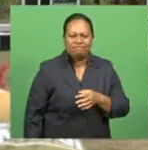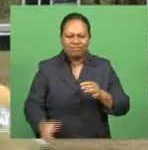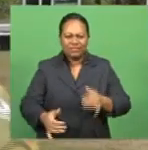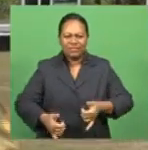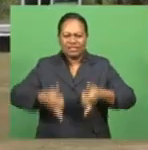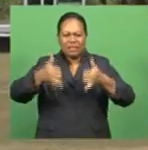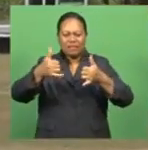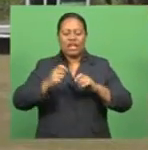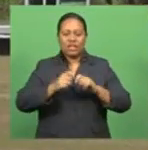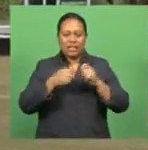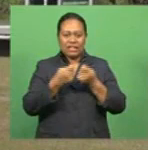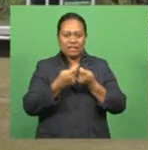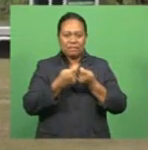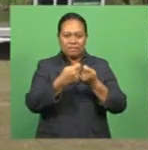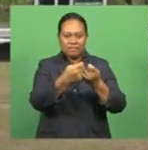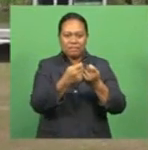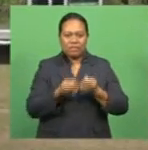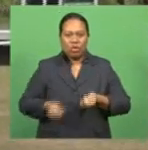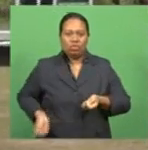Team management